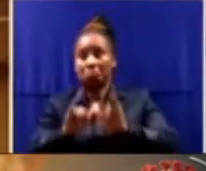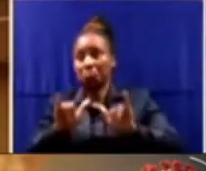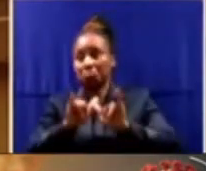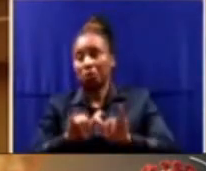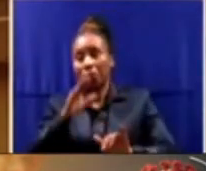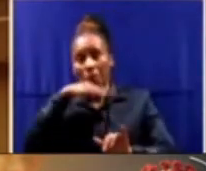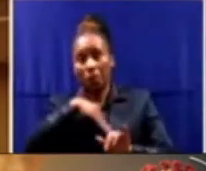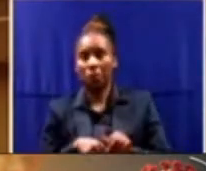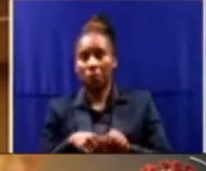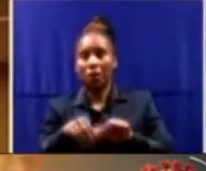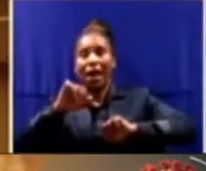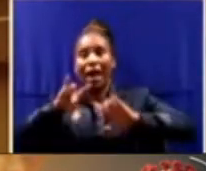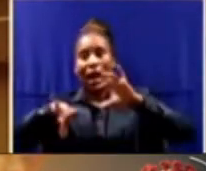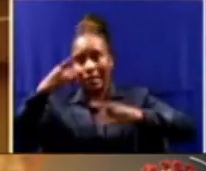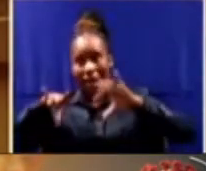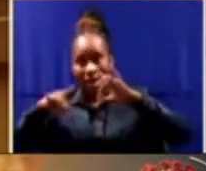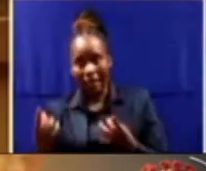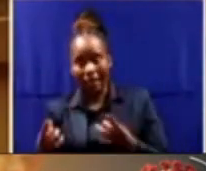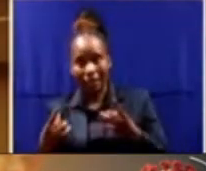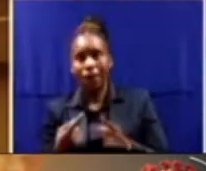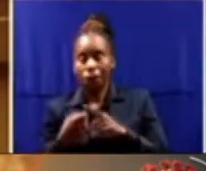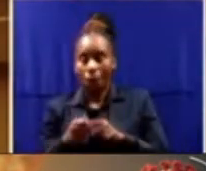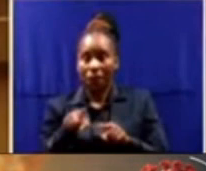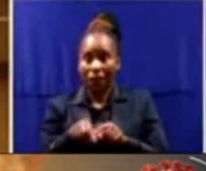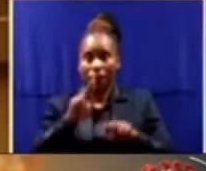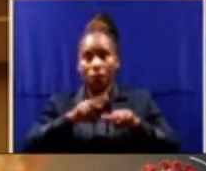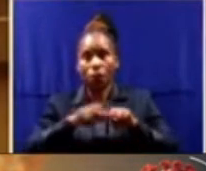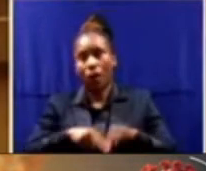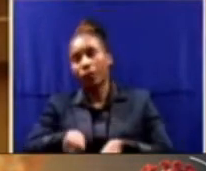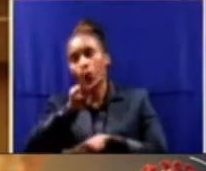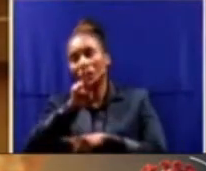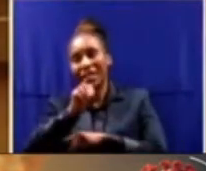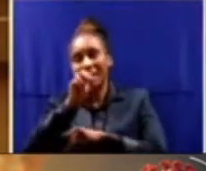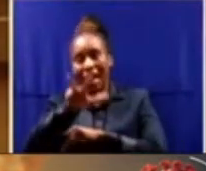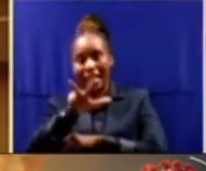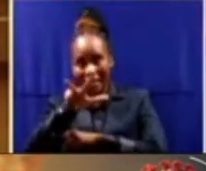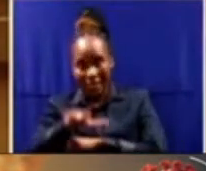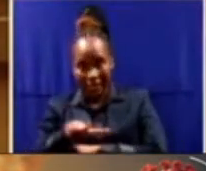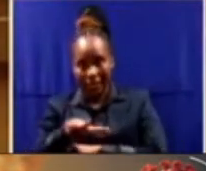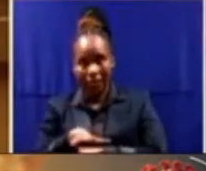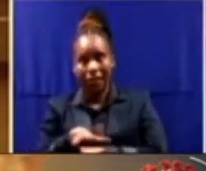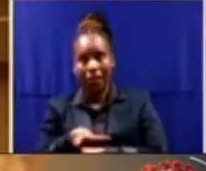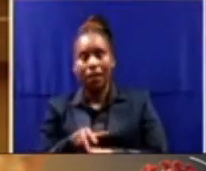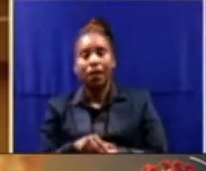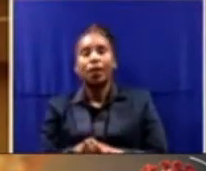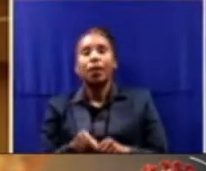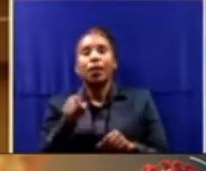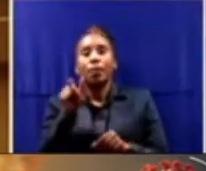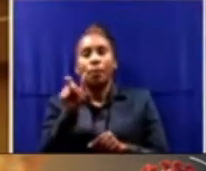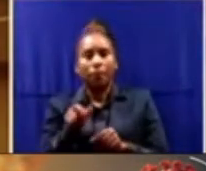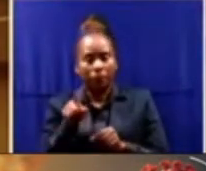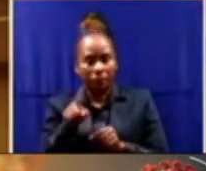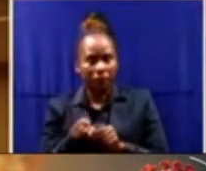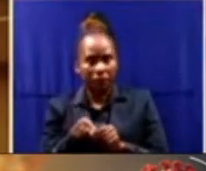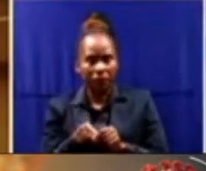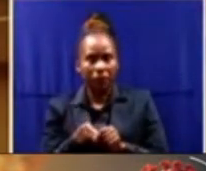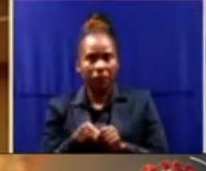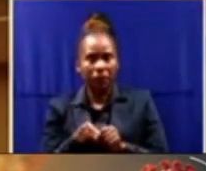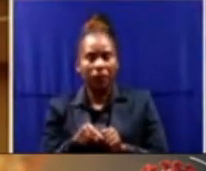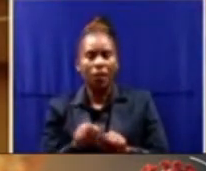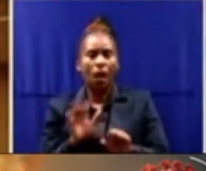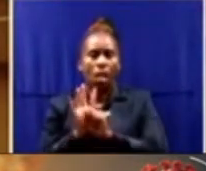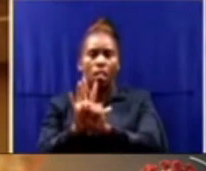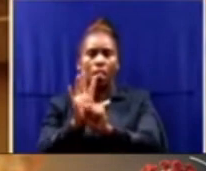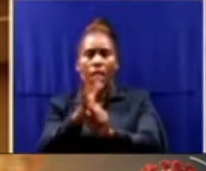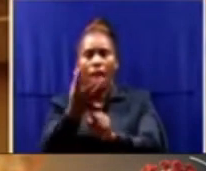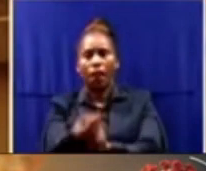been the Minister of Police from February 2018, appointed by President Ramaphosa, he has presided over an explosion in the backlog of DNA case